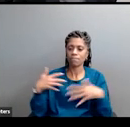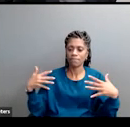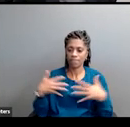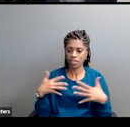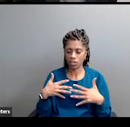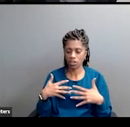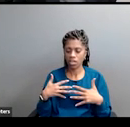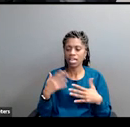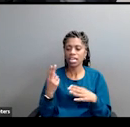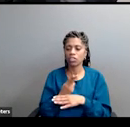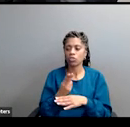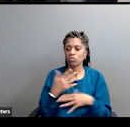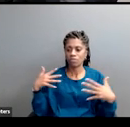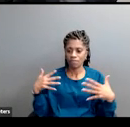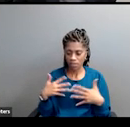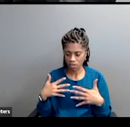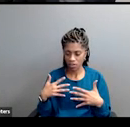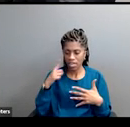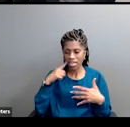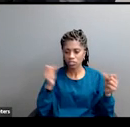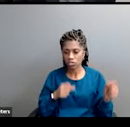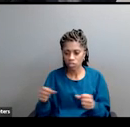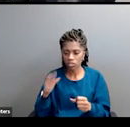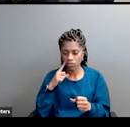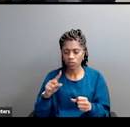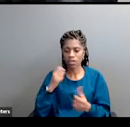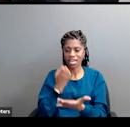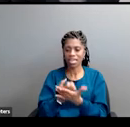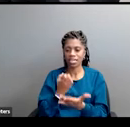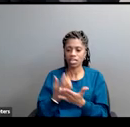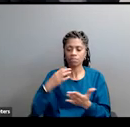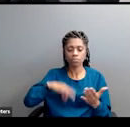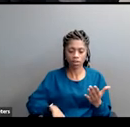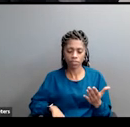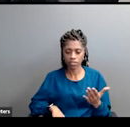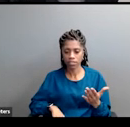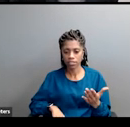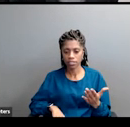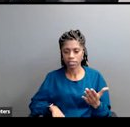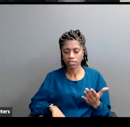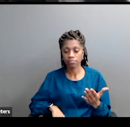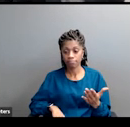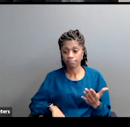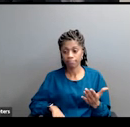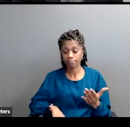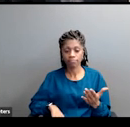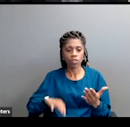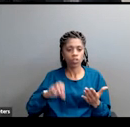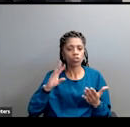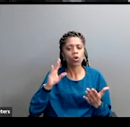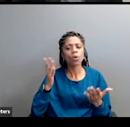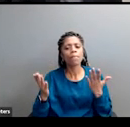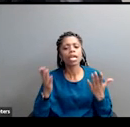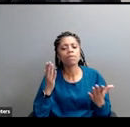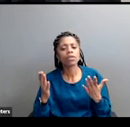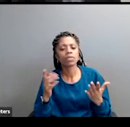for political power and economic profit. And likewise, let's say you do